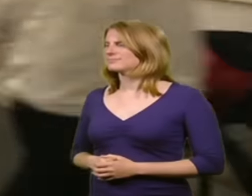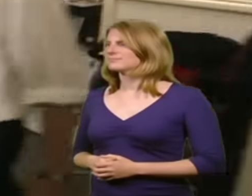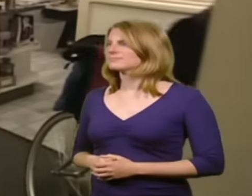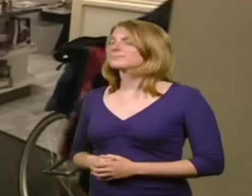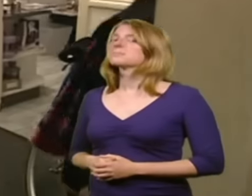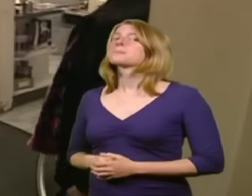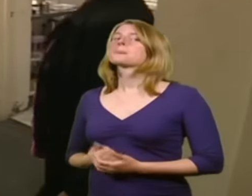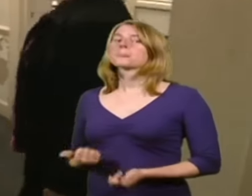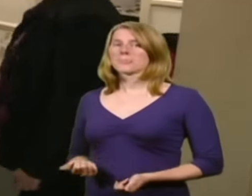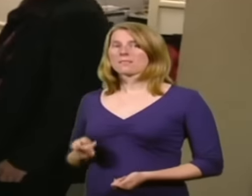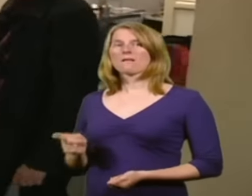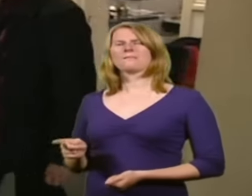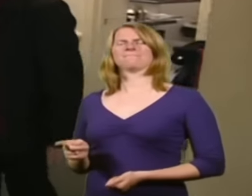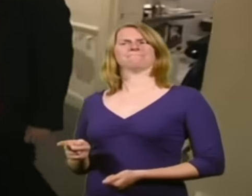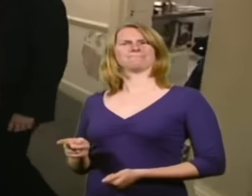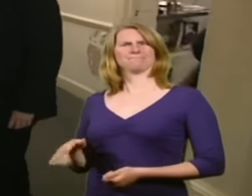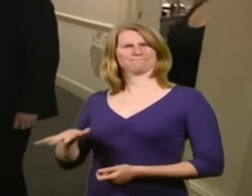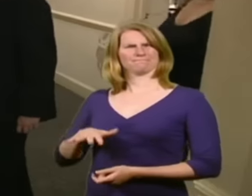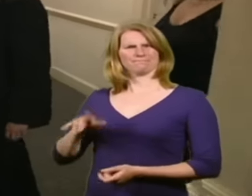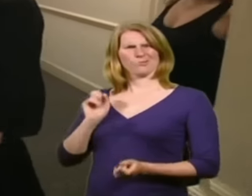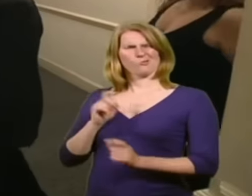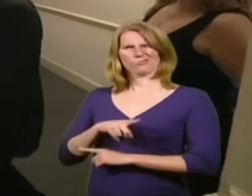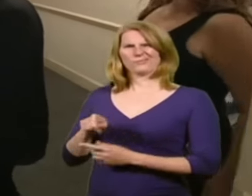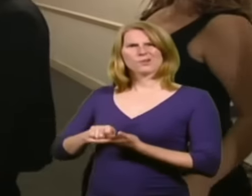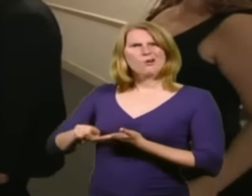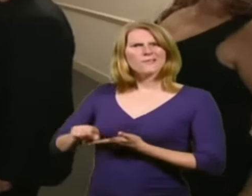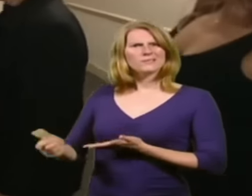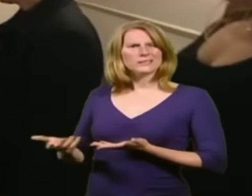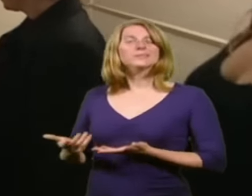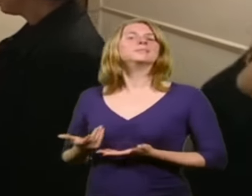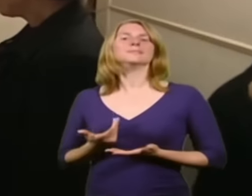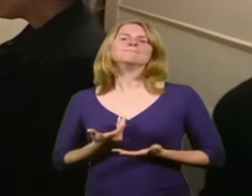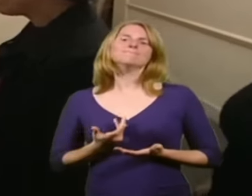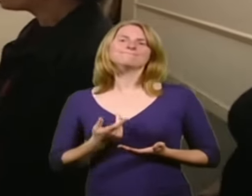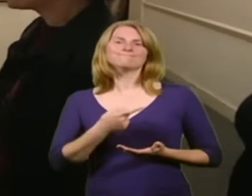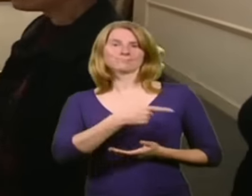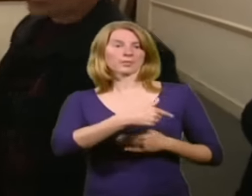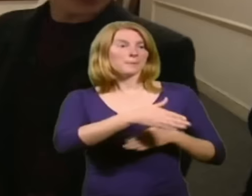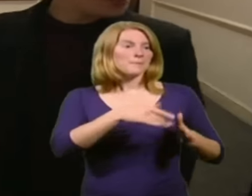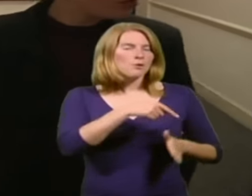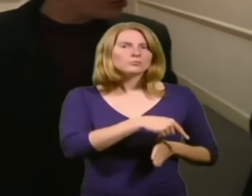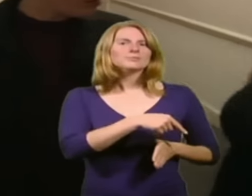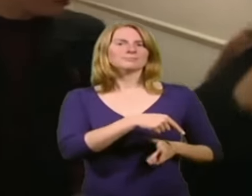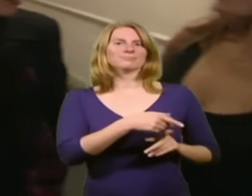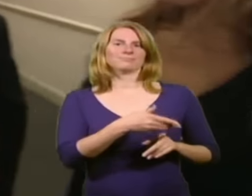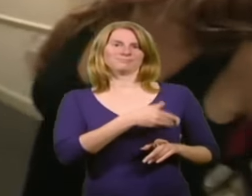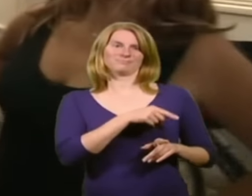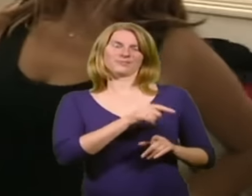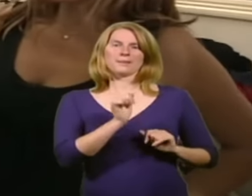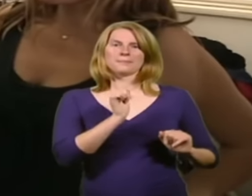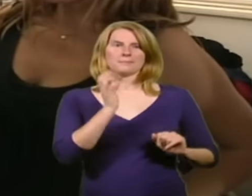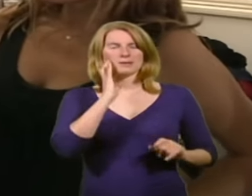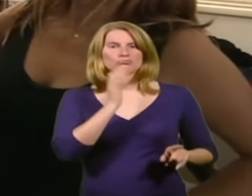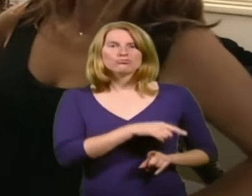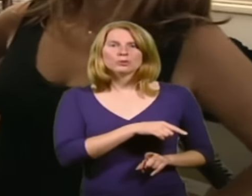Well, this is an odd place for your office. Yeah, well, it was in the box room before it was bedroom. box room got too full, right? Exactly.